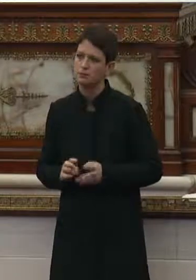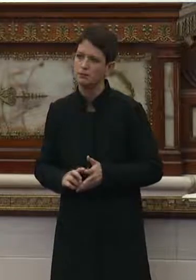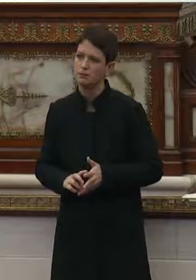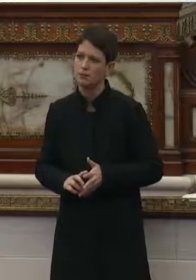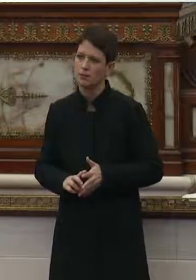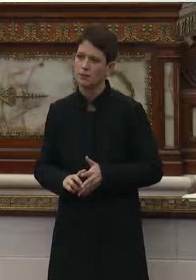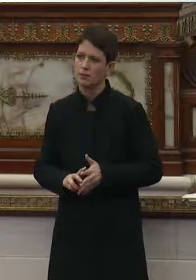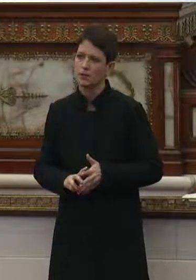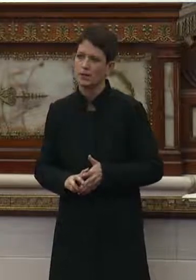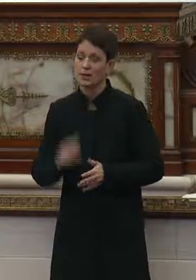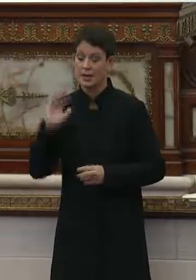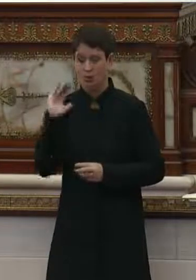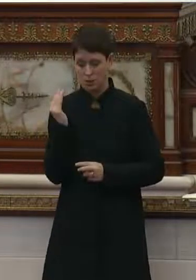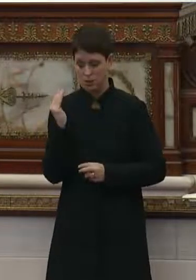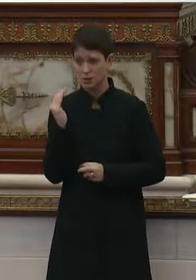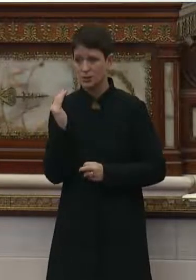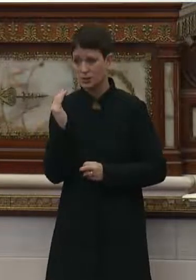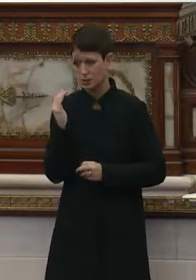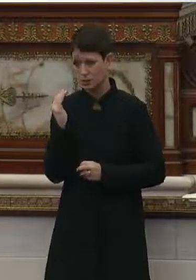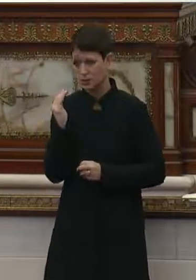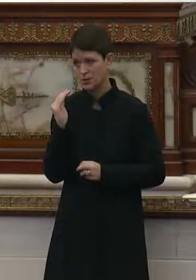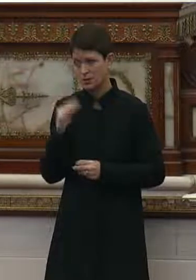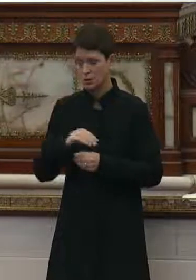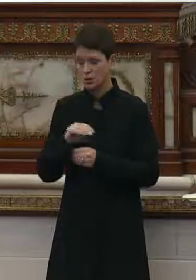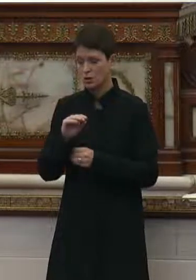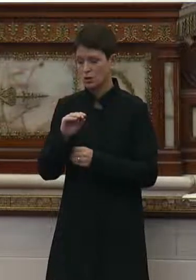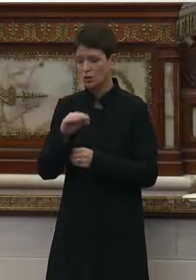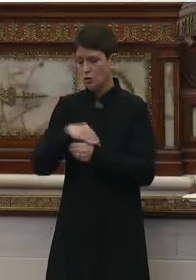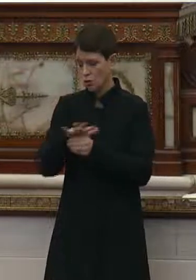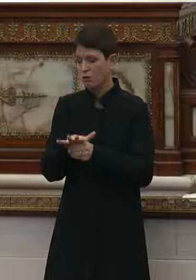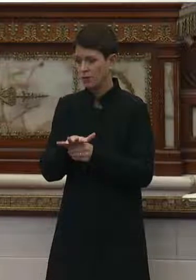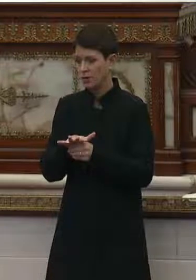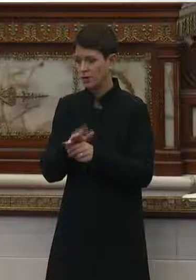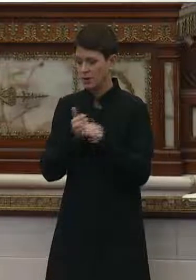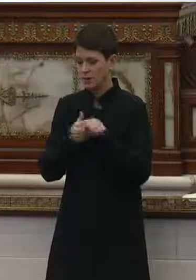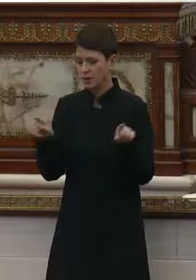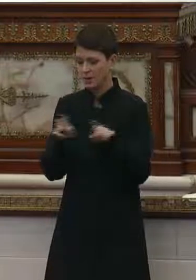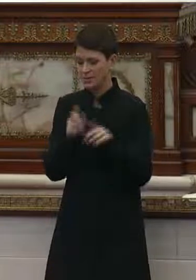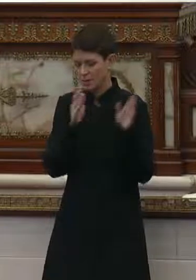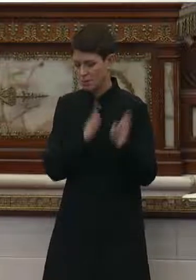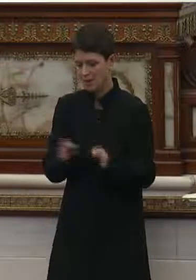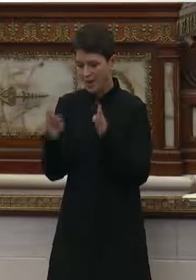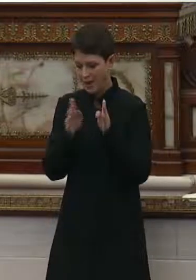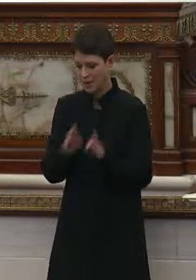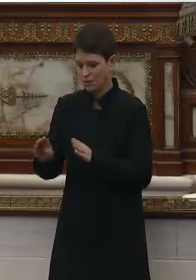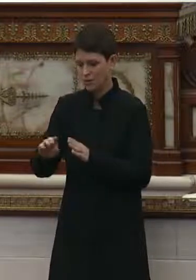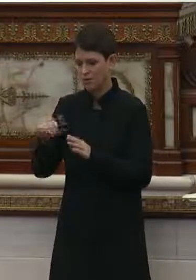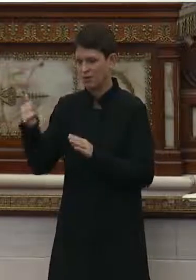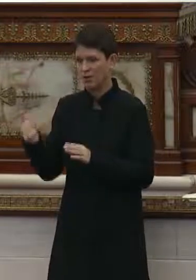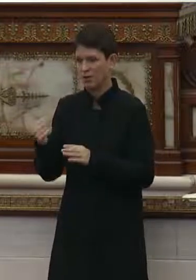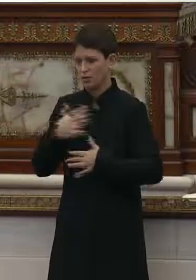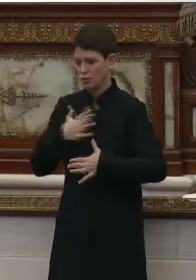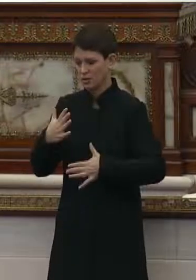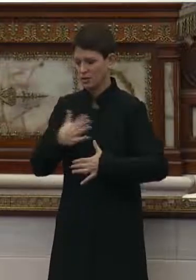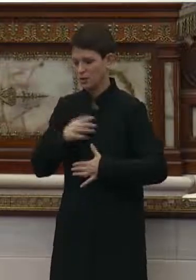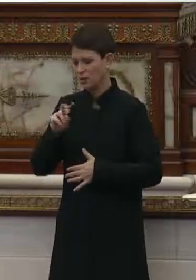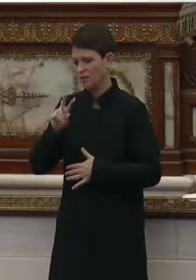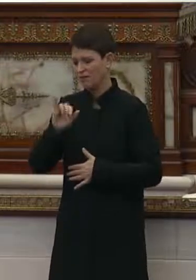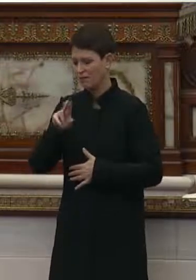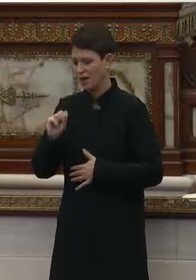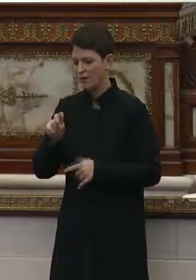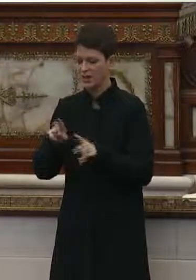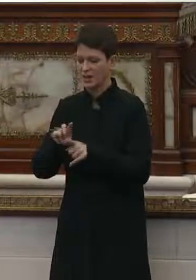Yeah. So it appears that the coronavirus is following the same pattern of other respiratory viruses like